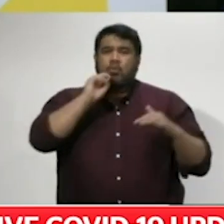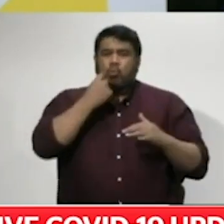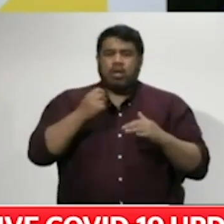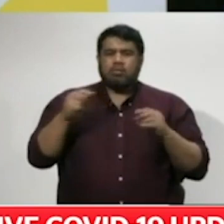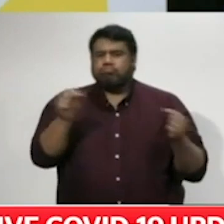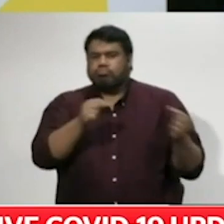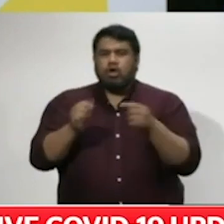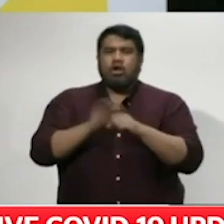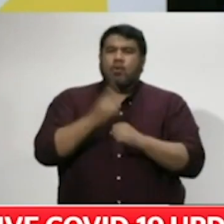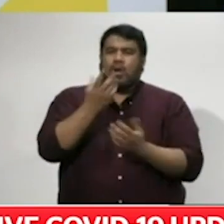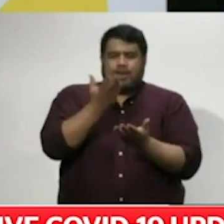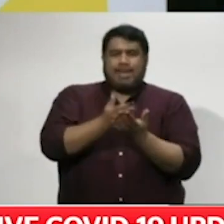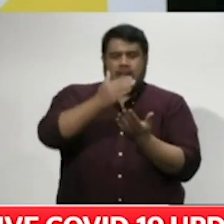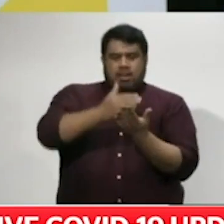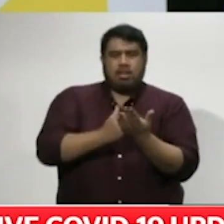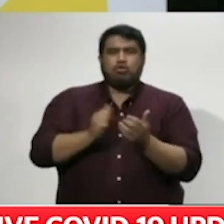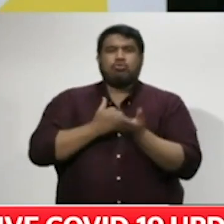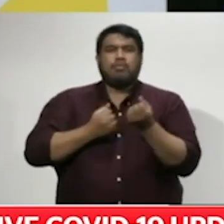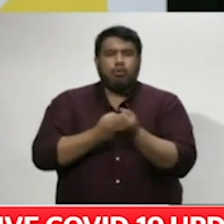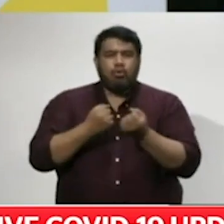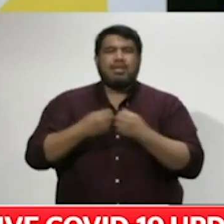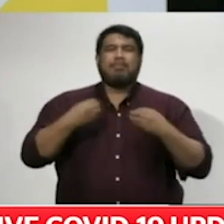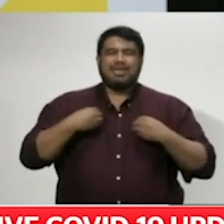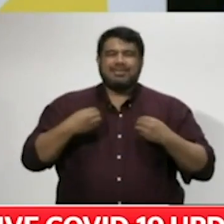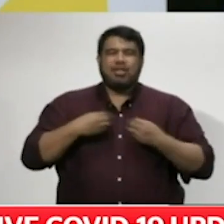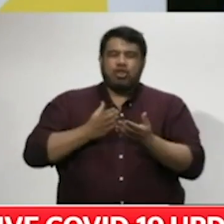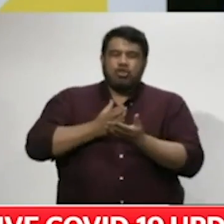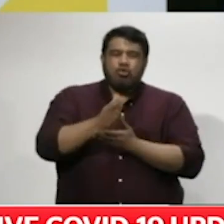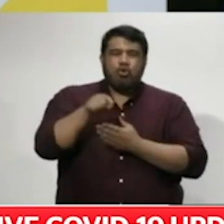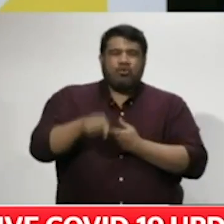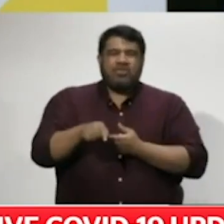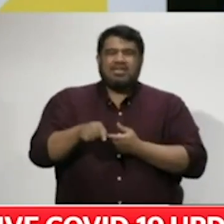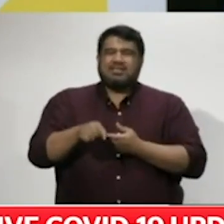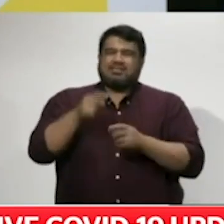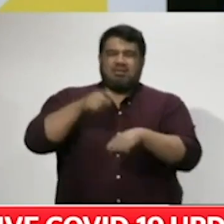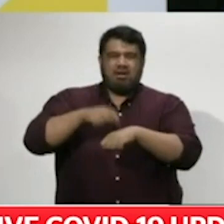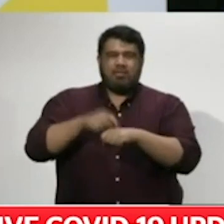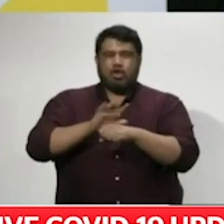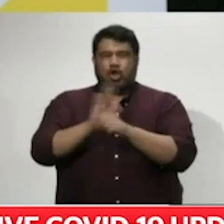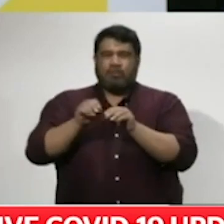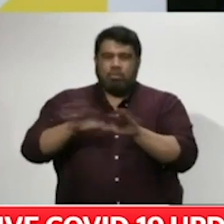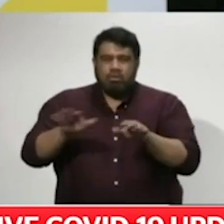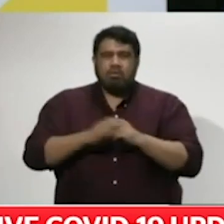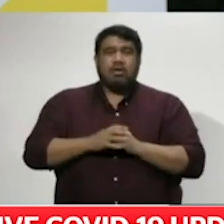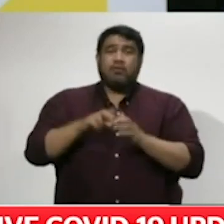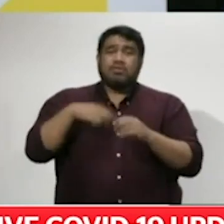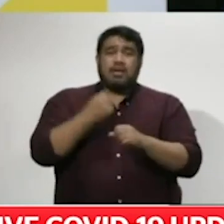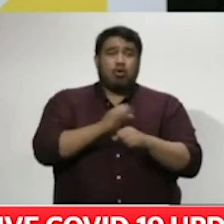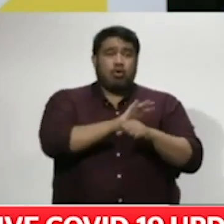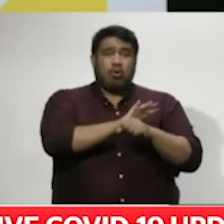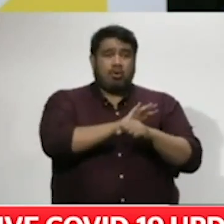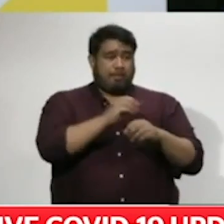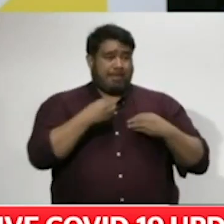gives effect to a range of measures the government has put in place to support businesses through the pandemic, including helping businesses facing